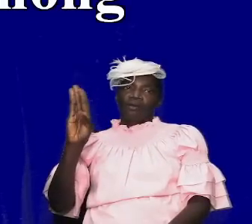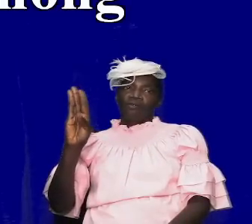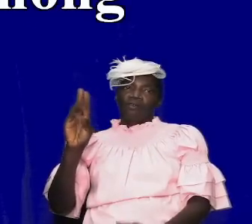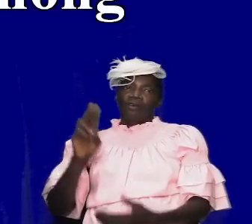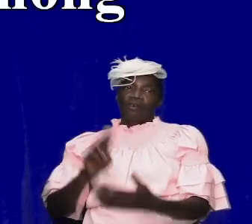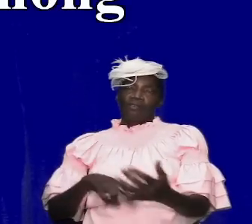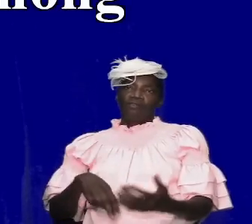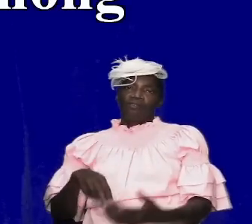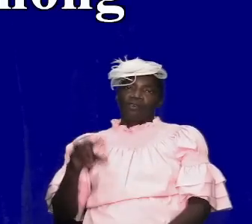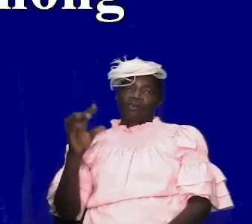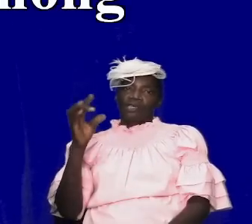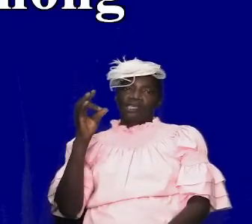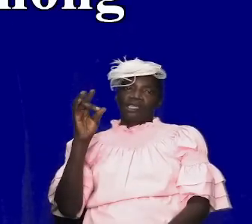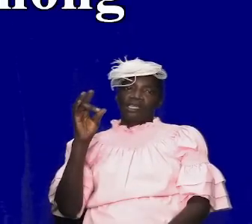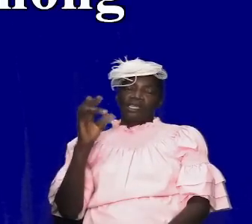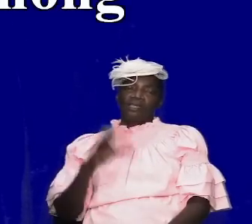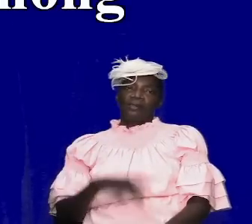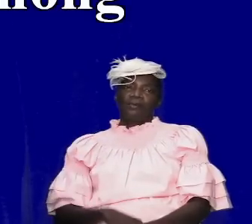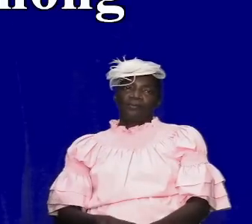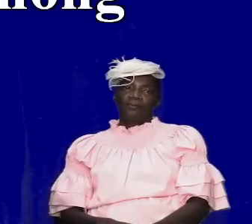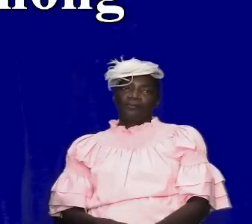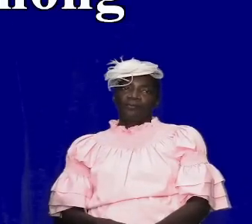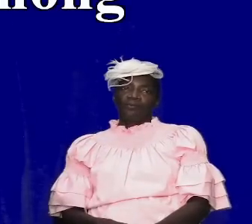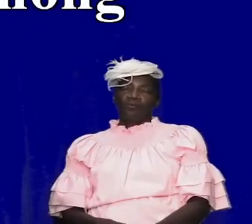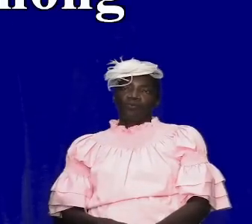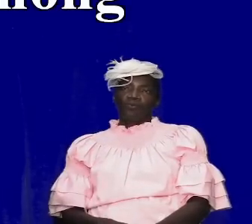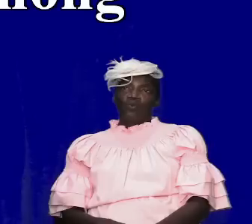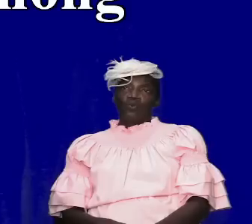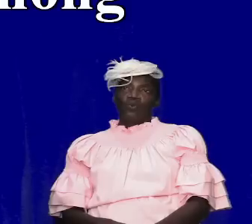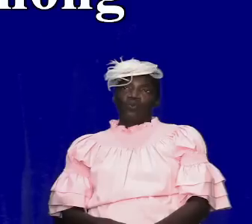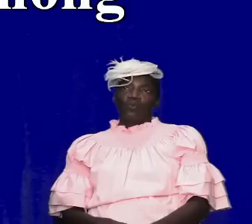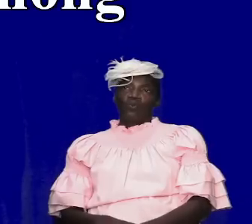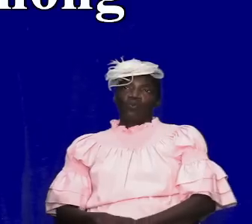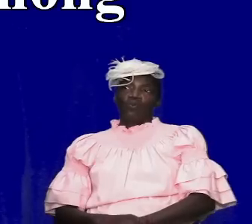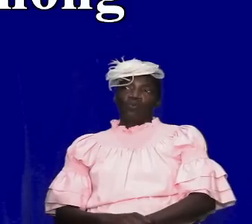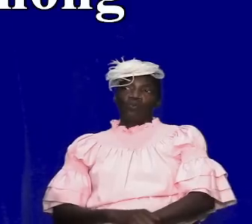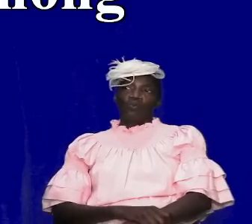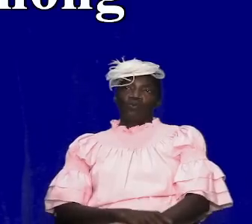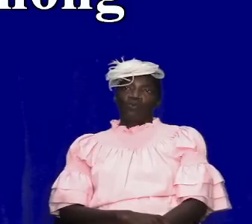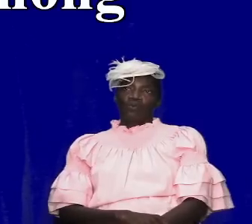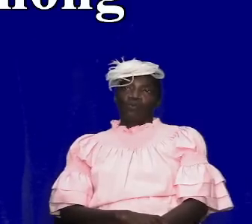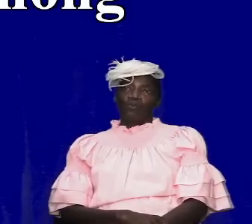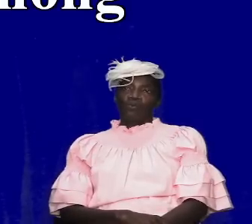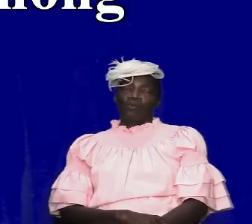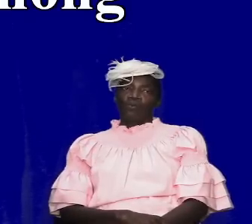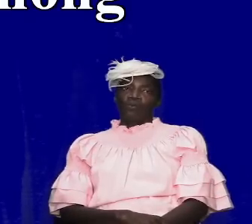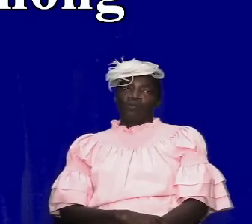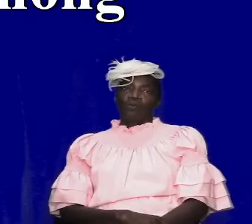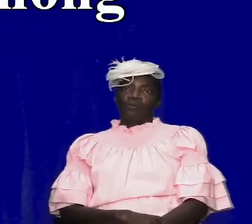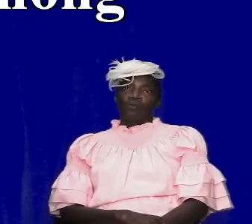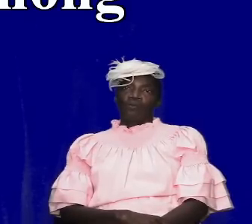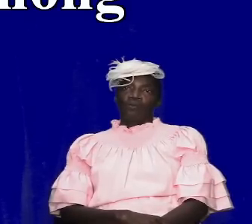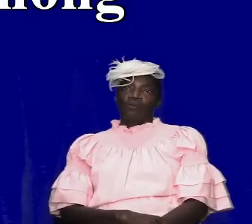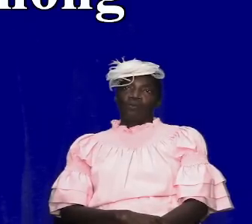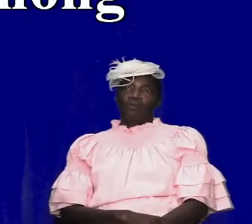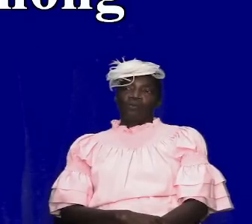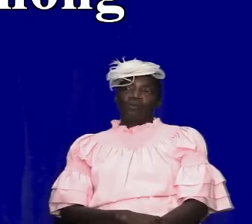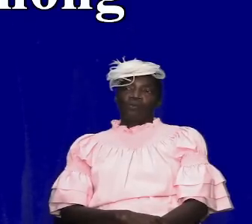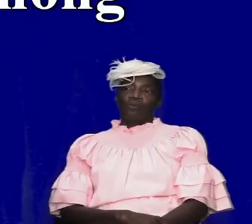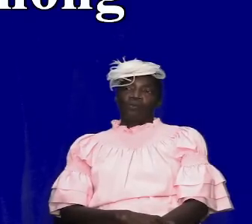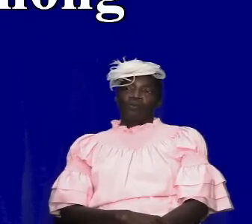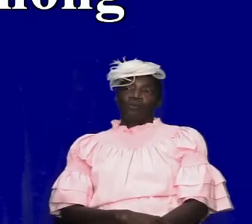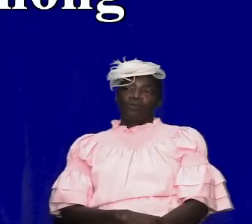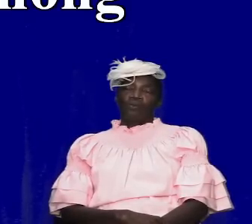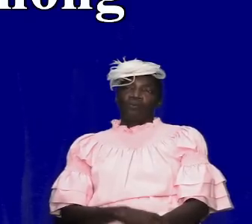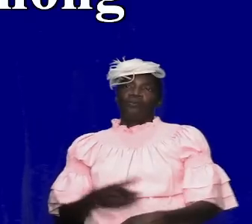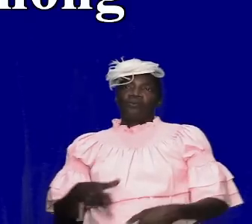briefly looking talking about the the first sanctuary so exodus 25 and verse